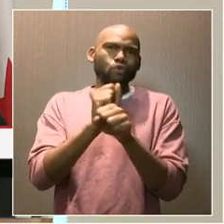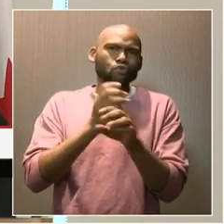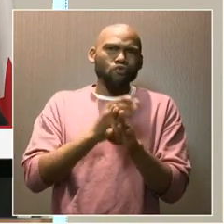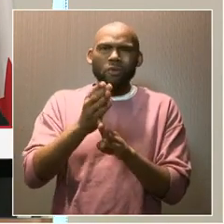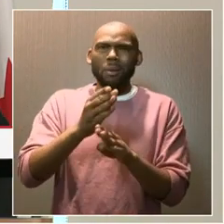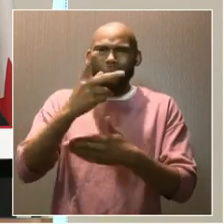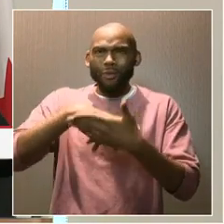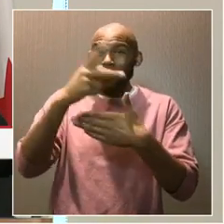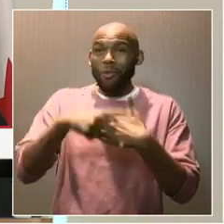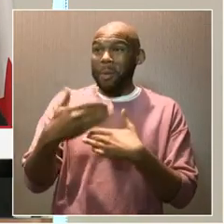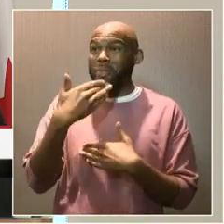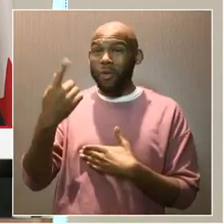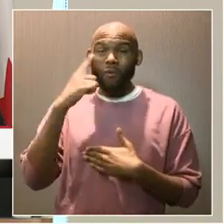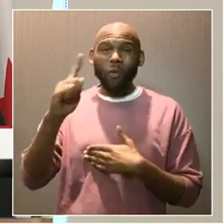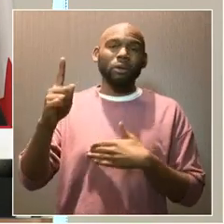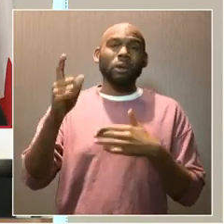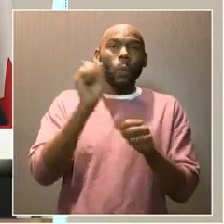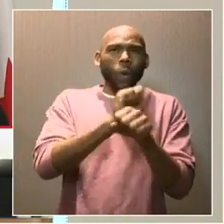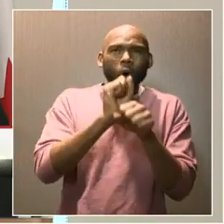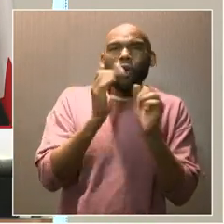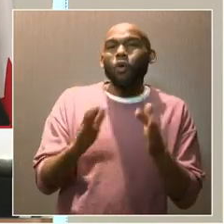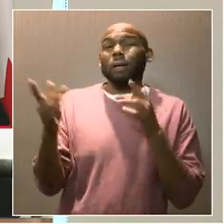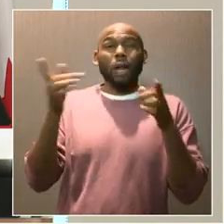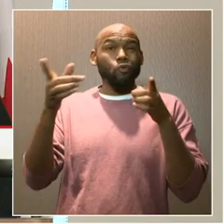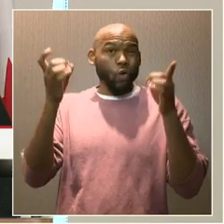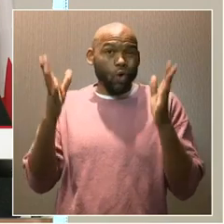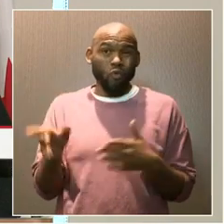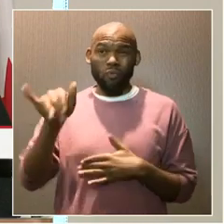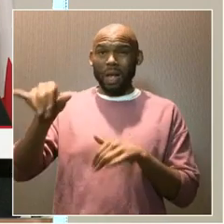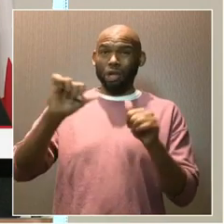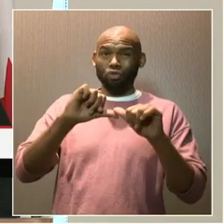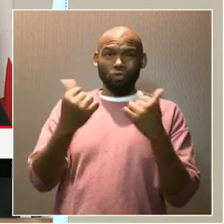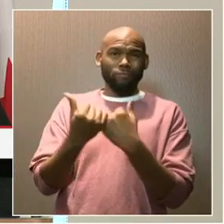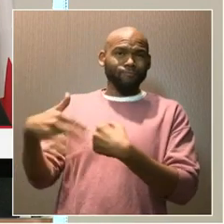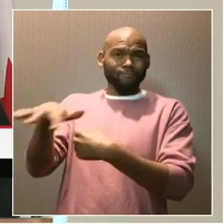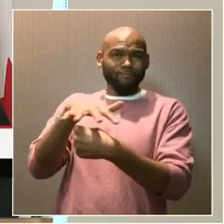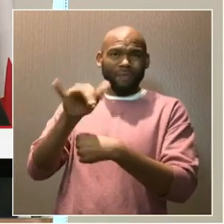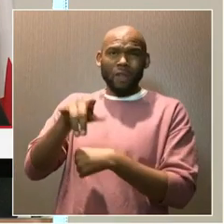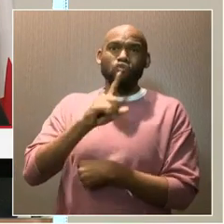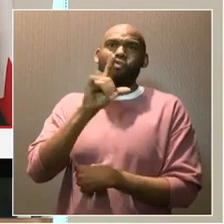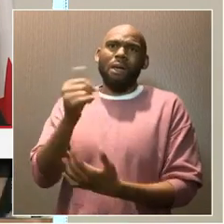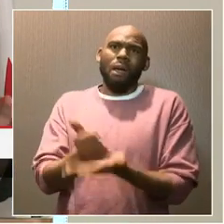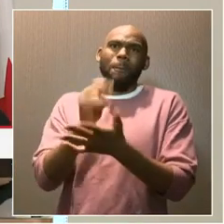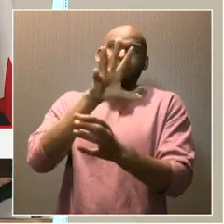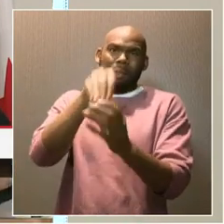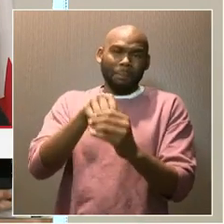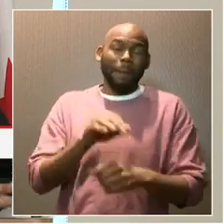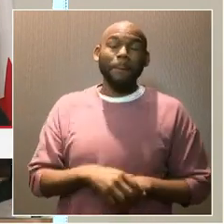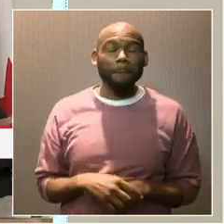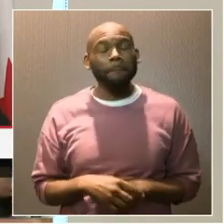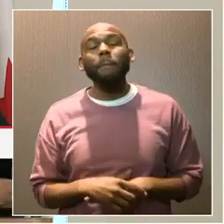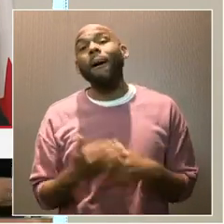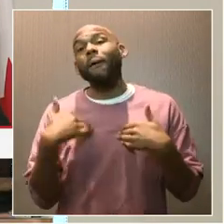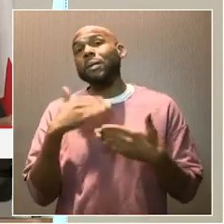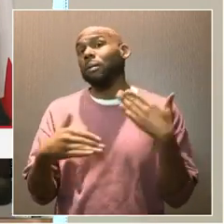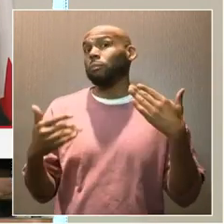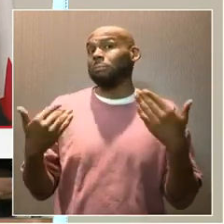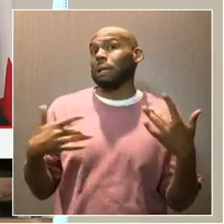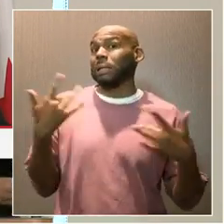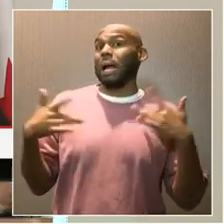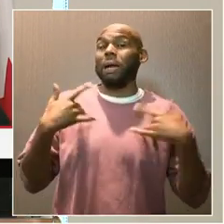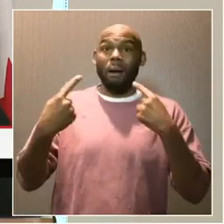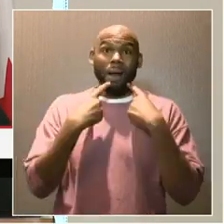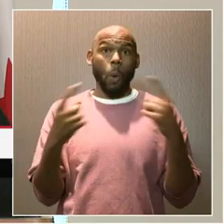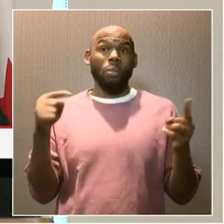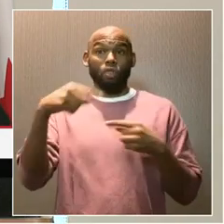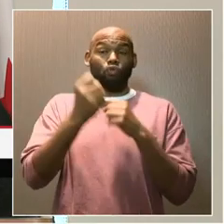And thank you to all the other directors of that agency that participate. Now, we do have some exciting announcements this